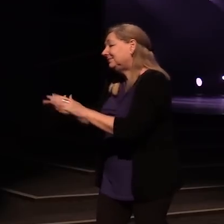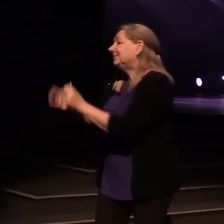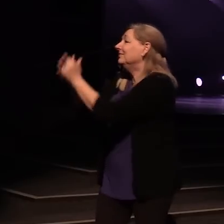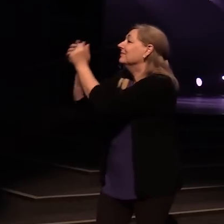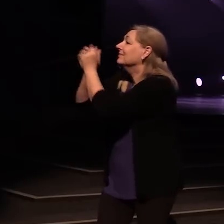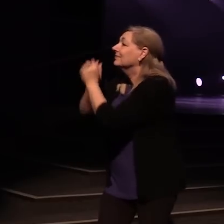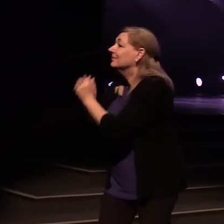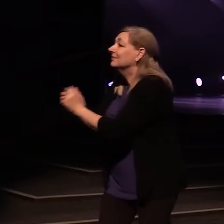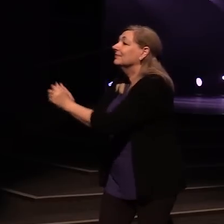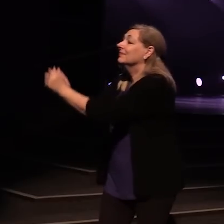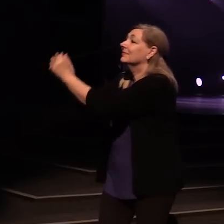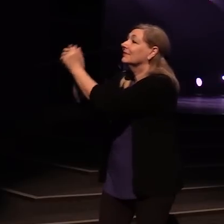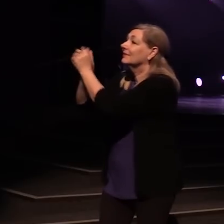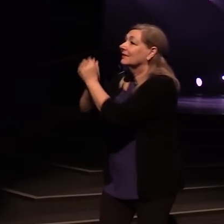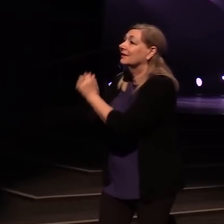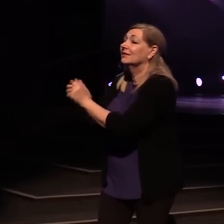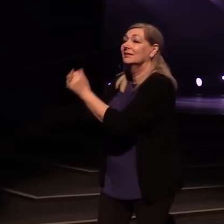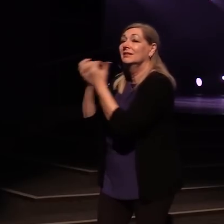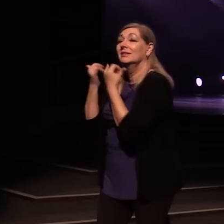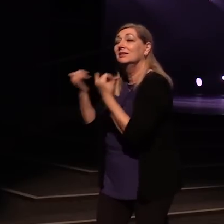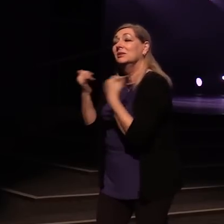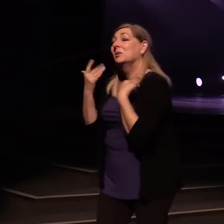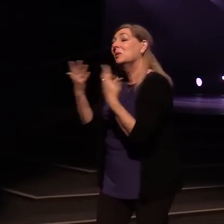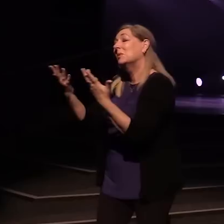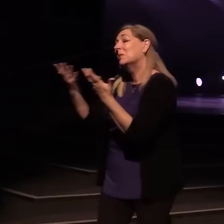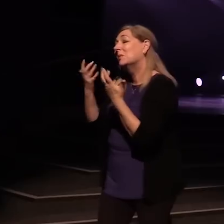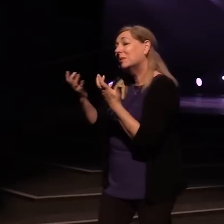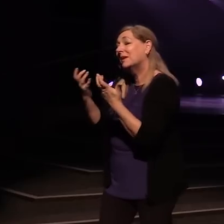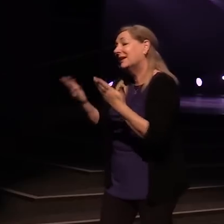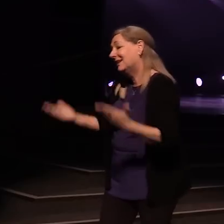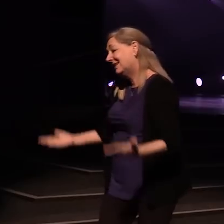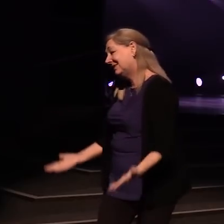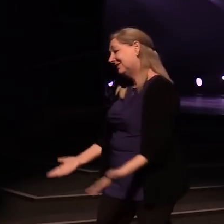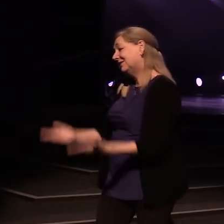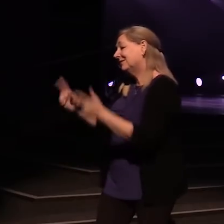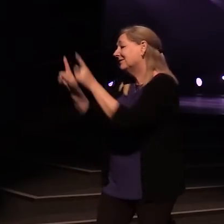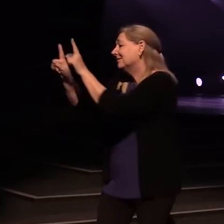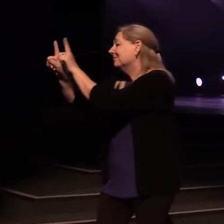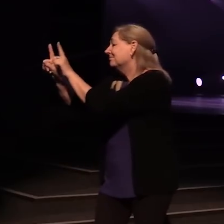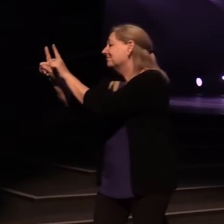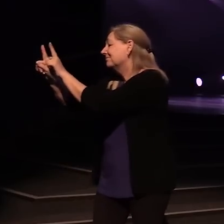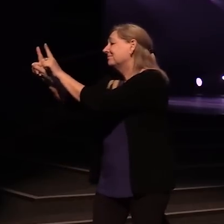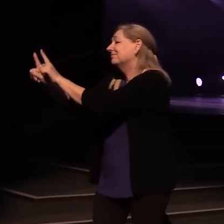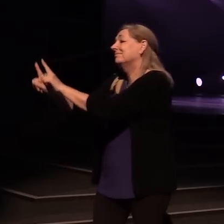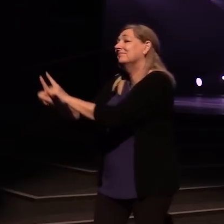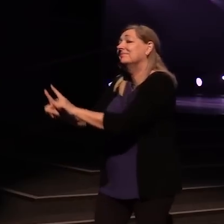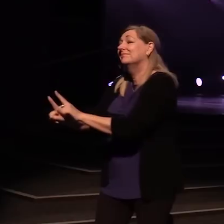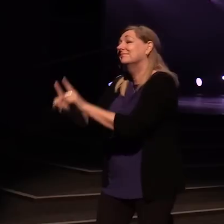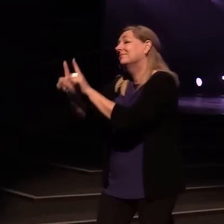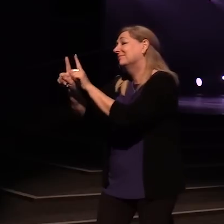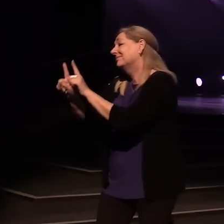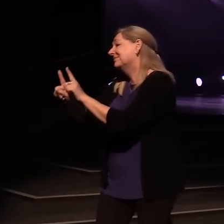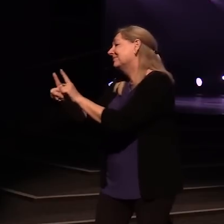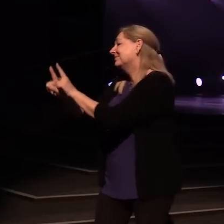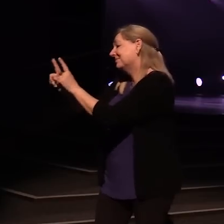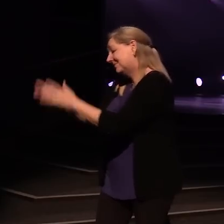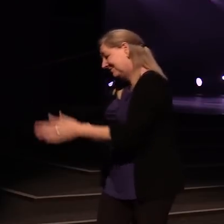Oh, I just want to see You at Your feet.